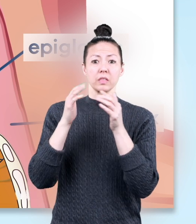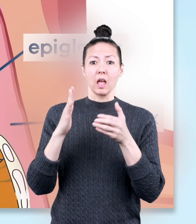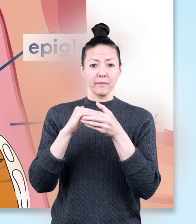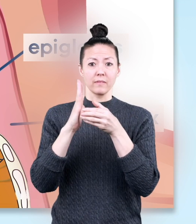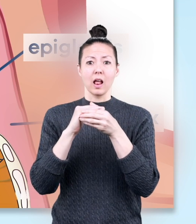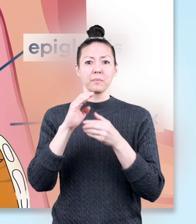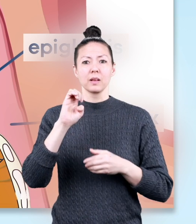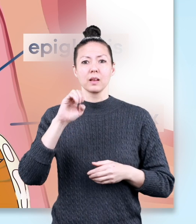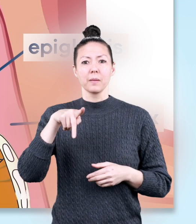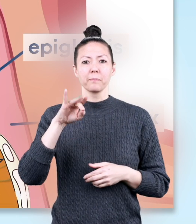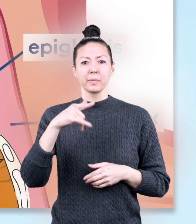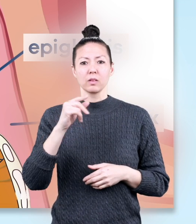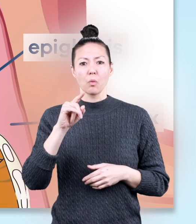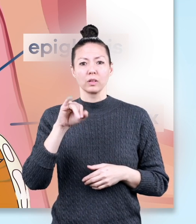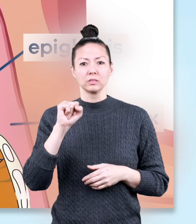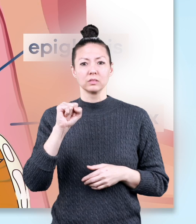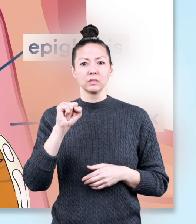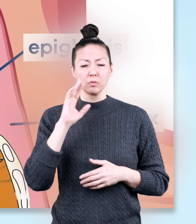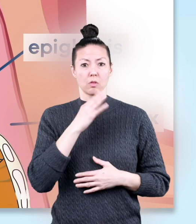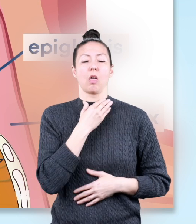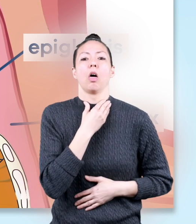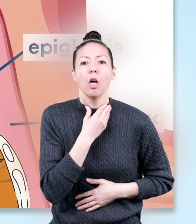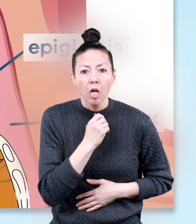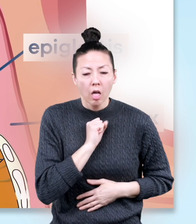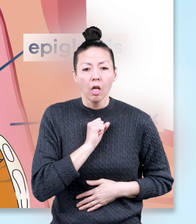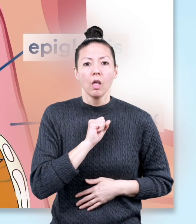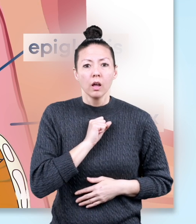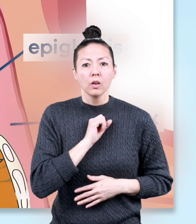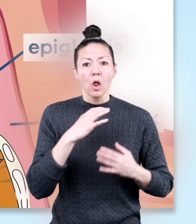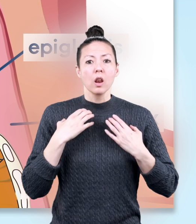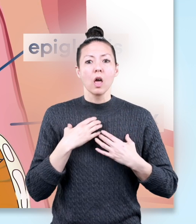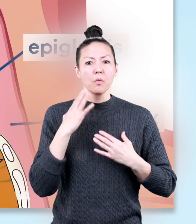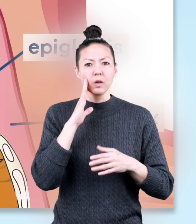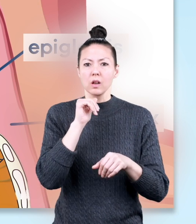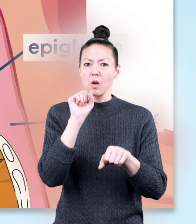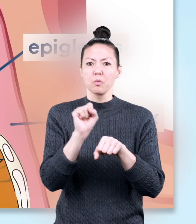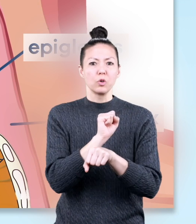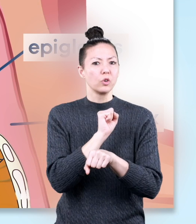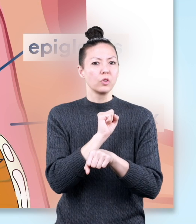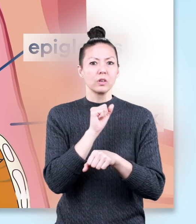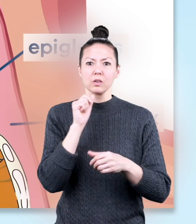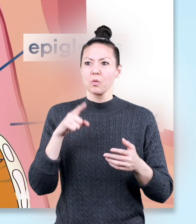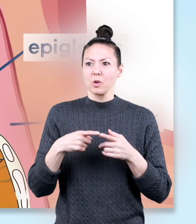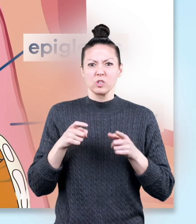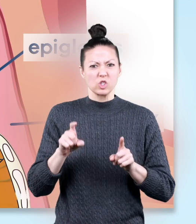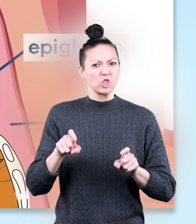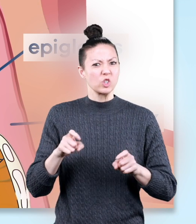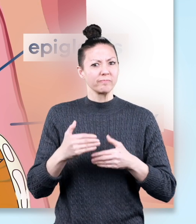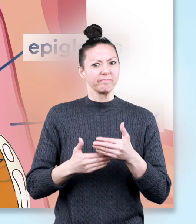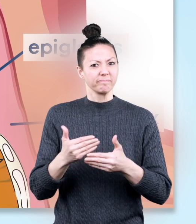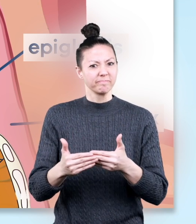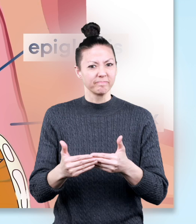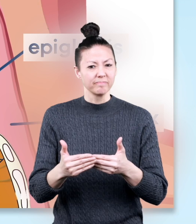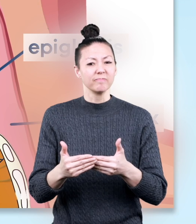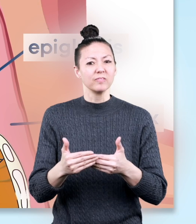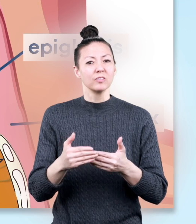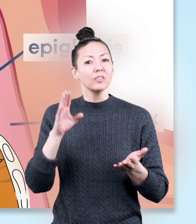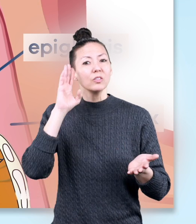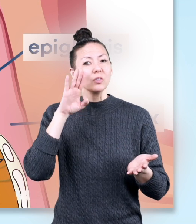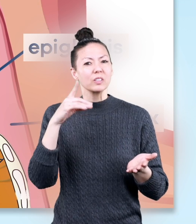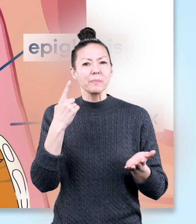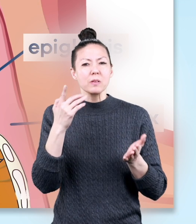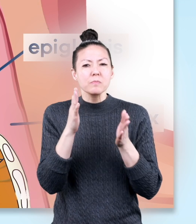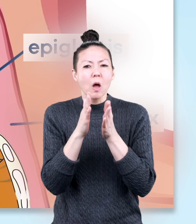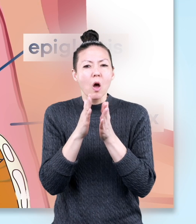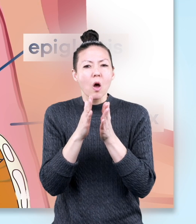Without the epiglottis, you could choke, and your lungs would not work the way they are supposed to. Who knew